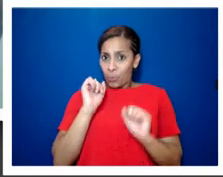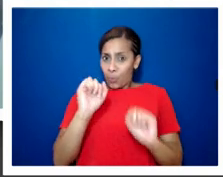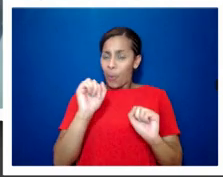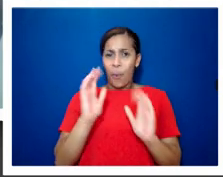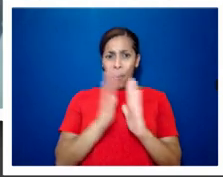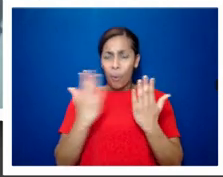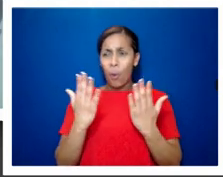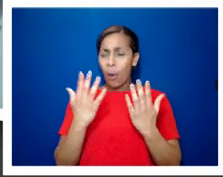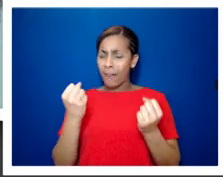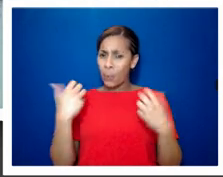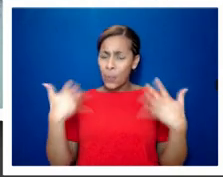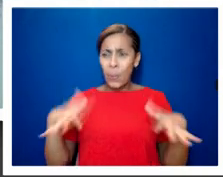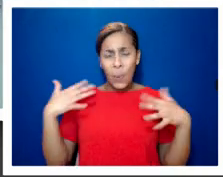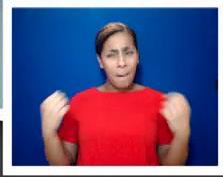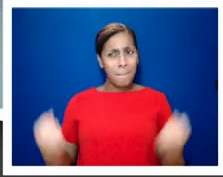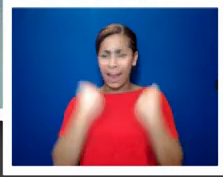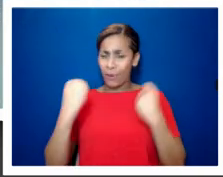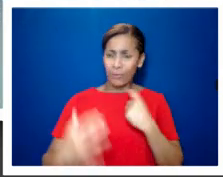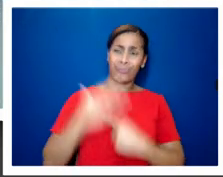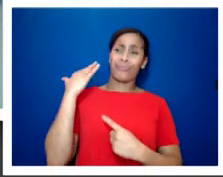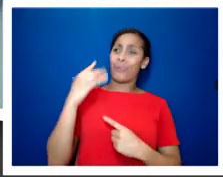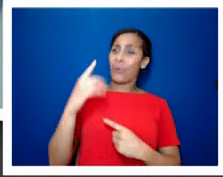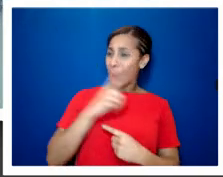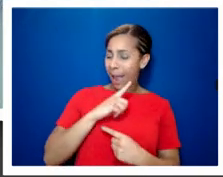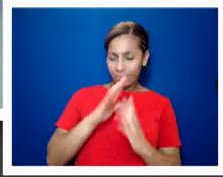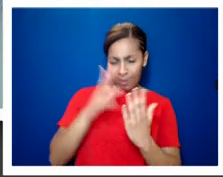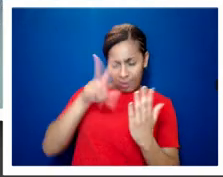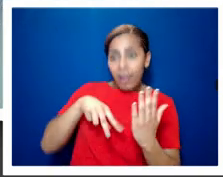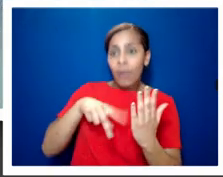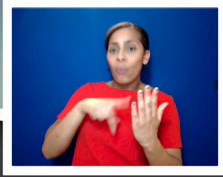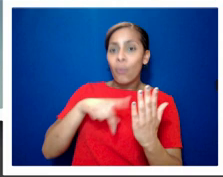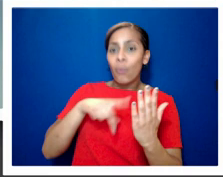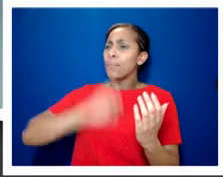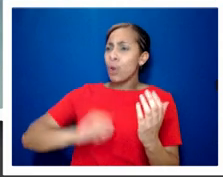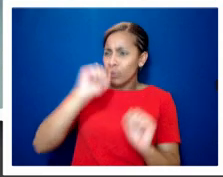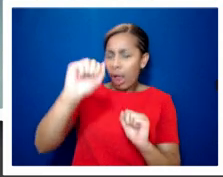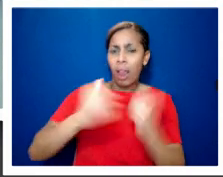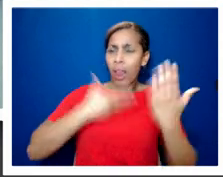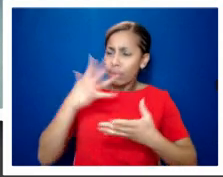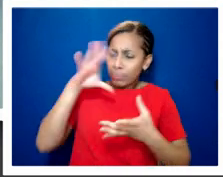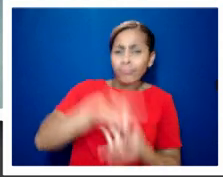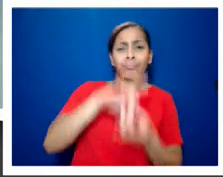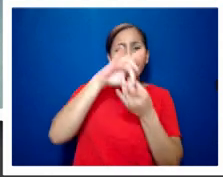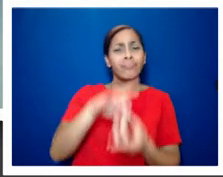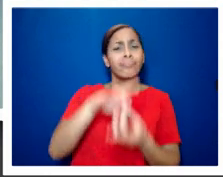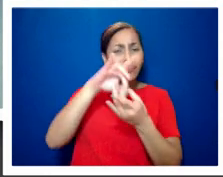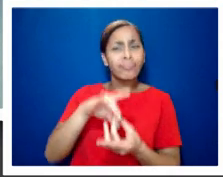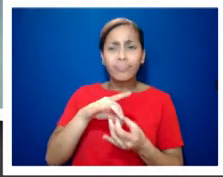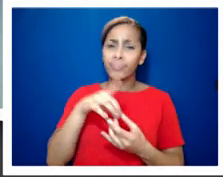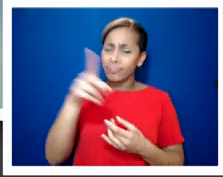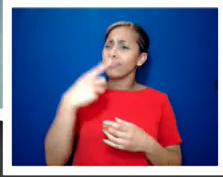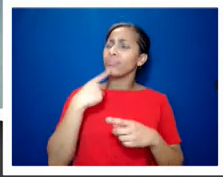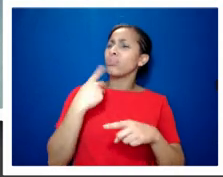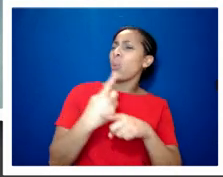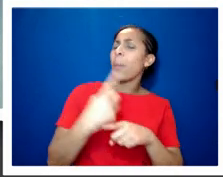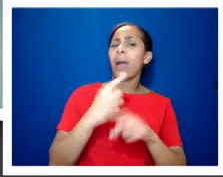personal tone of it the fact that you do relate quite a lot of your own encounters or the the the walls that stone that that